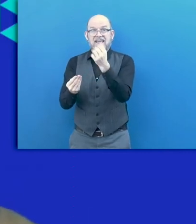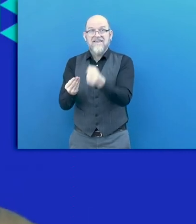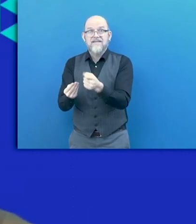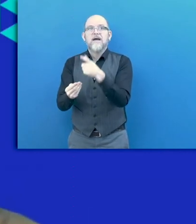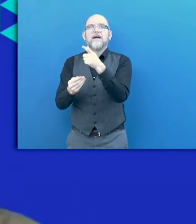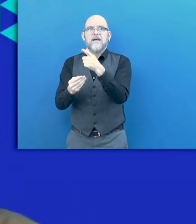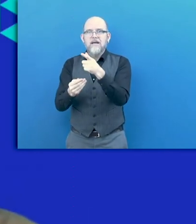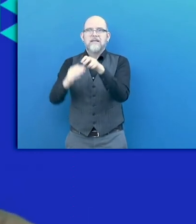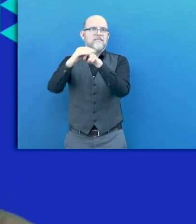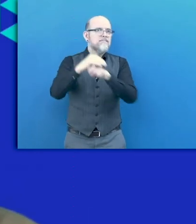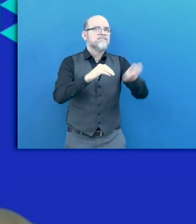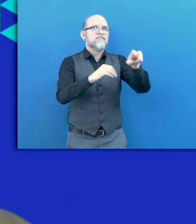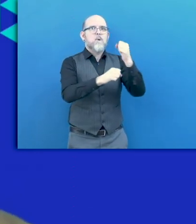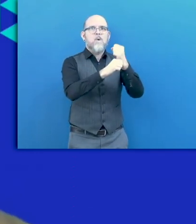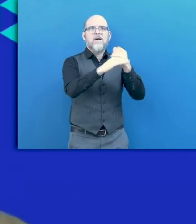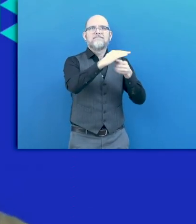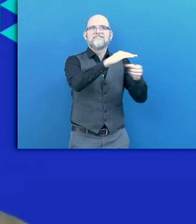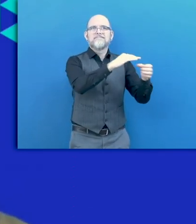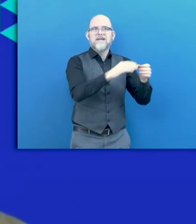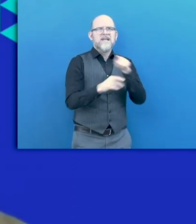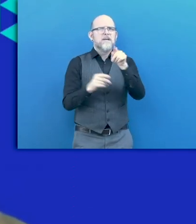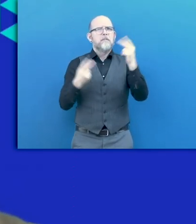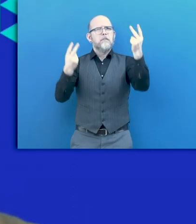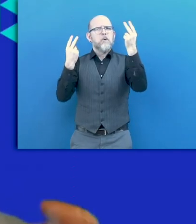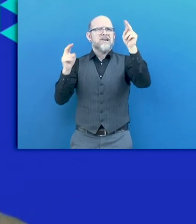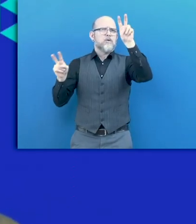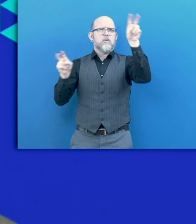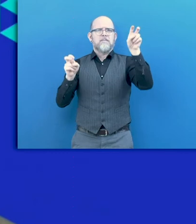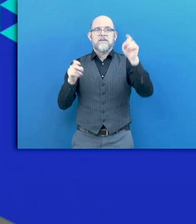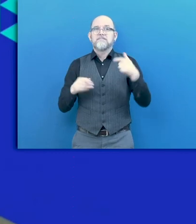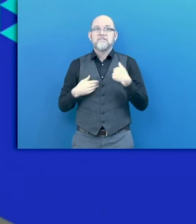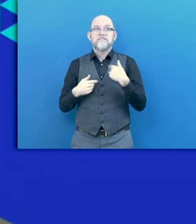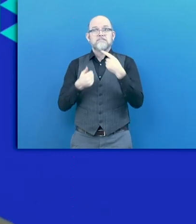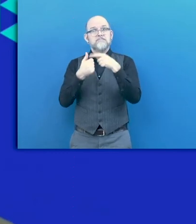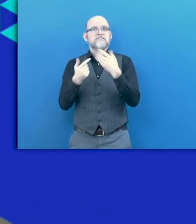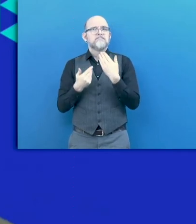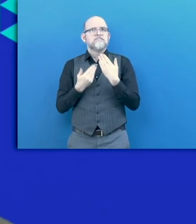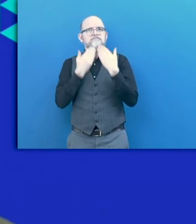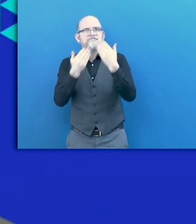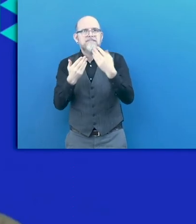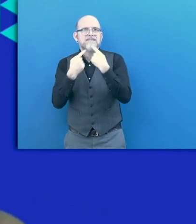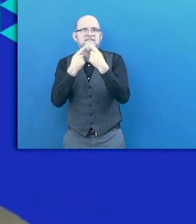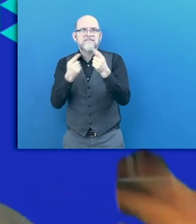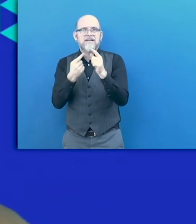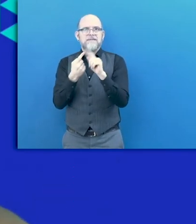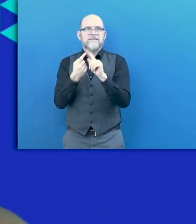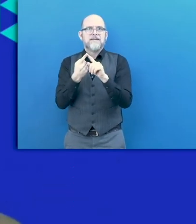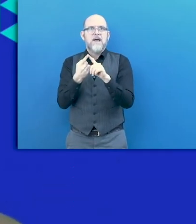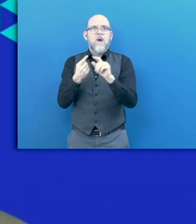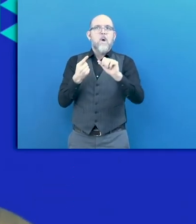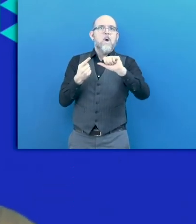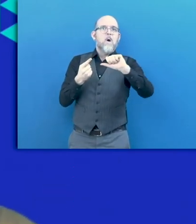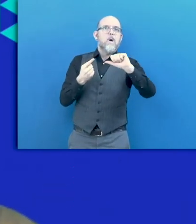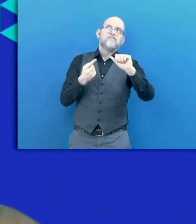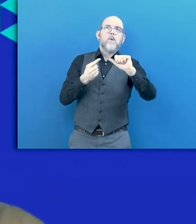element of that publication, and many of the recommendations we're doing there would also be relevant more generally when we look at other skills. Think, for instance,